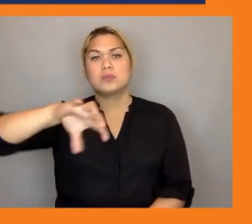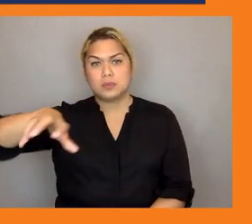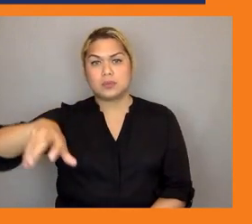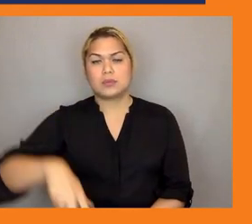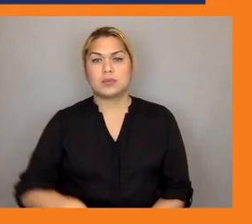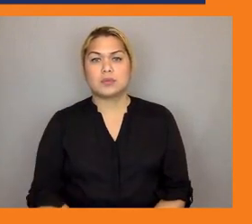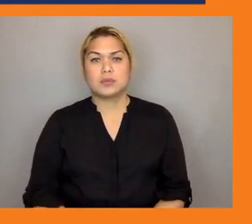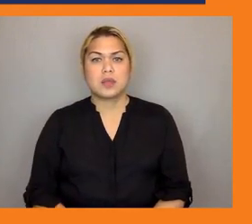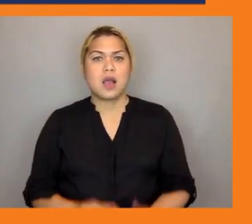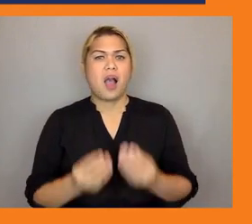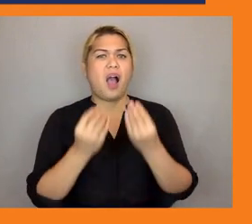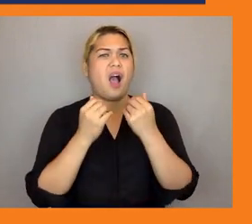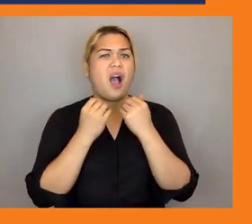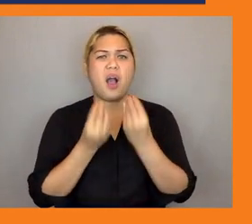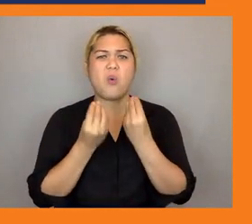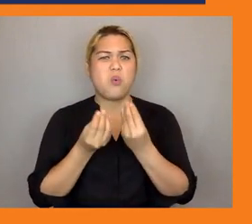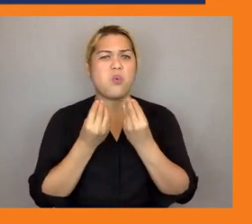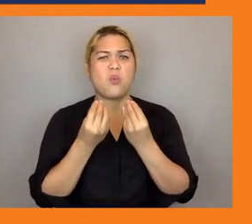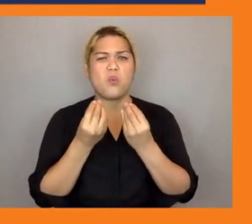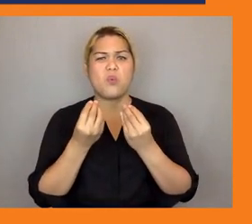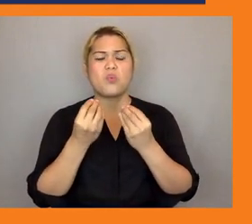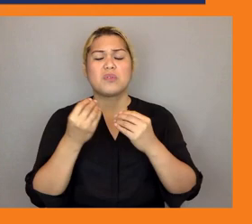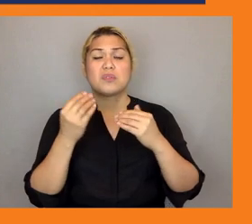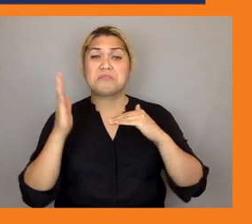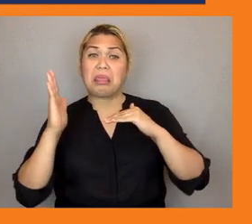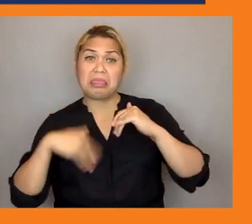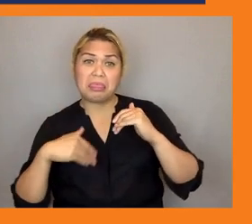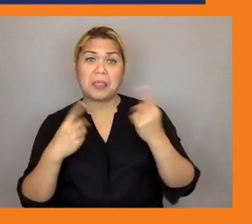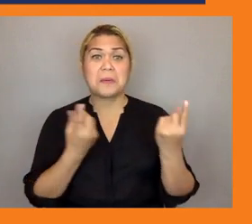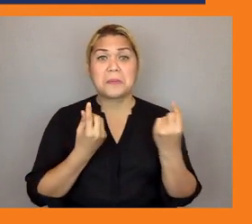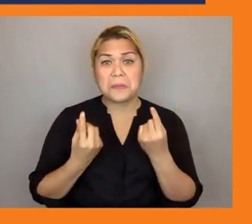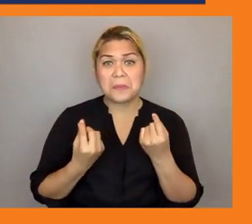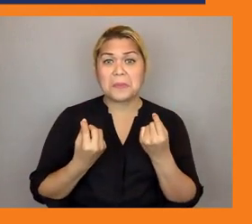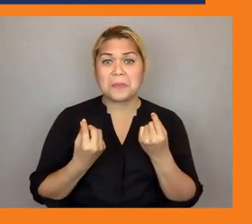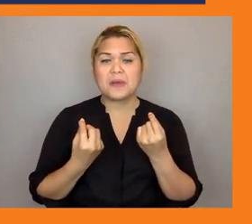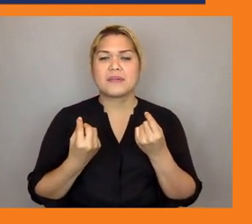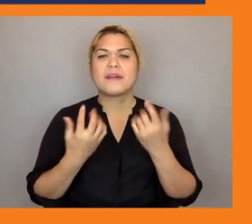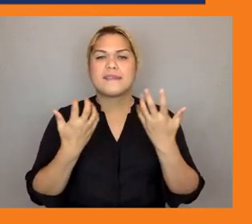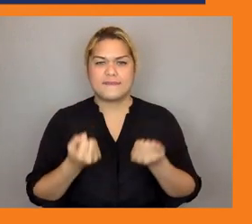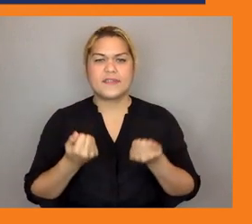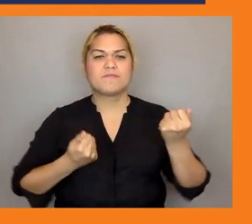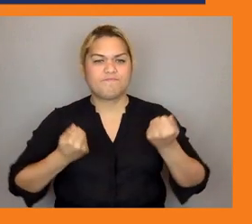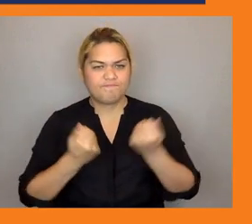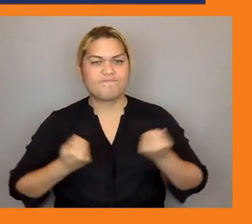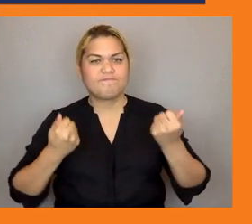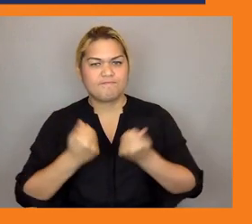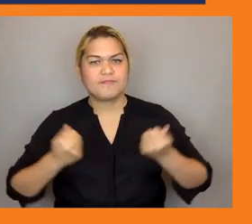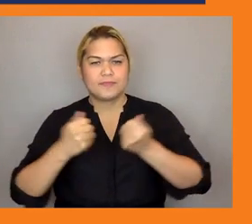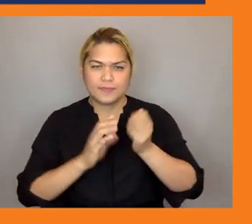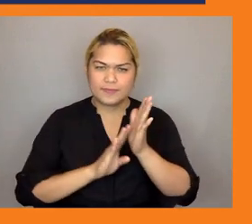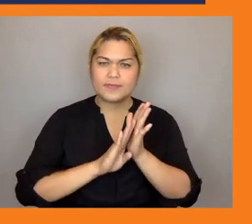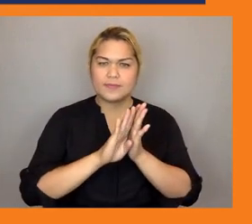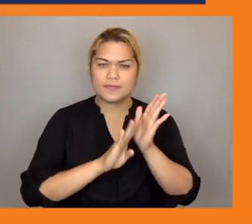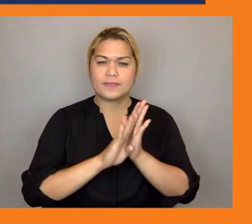on the on the skills development here and because also technology was was brought up um early as well and